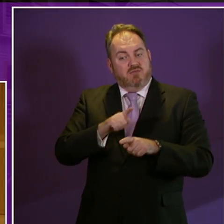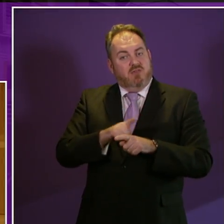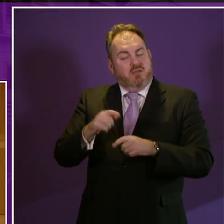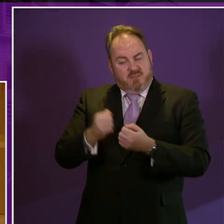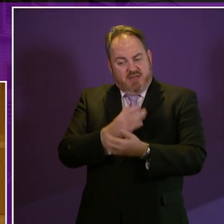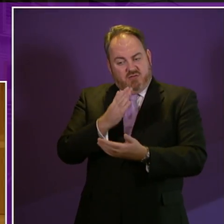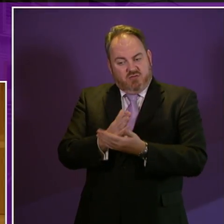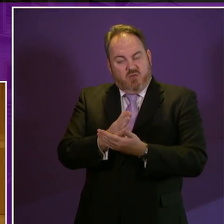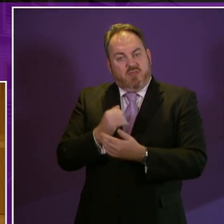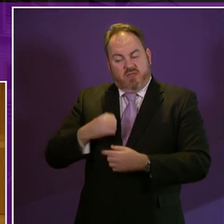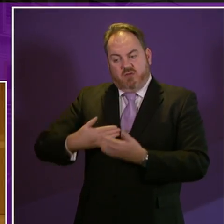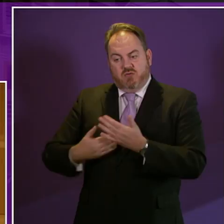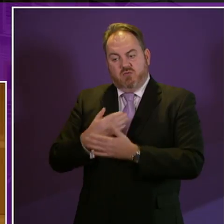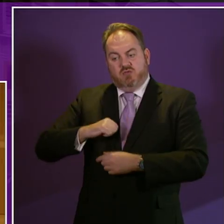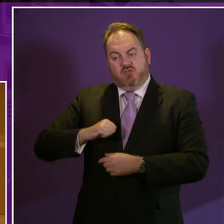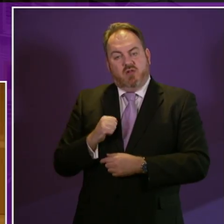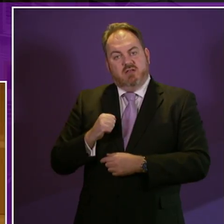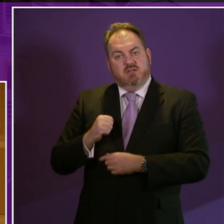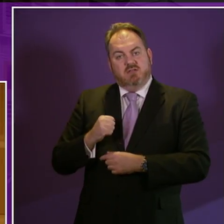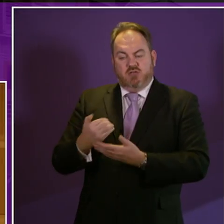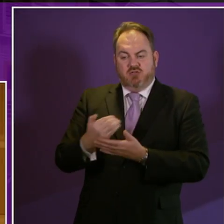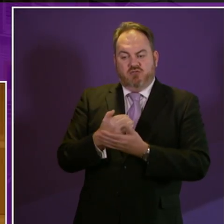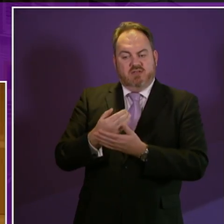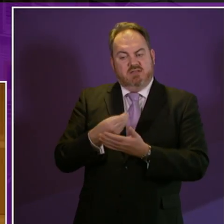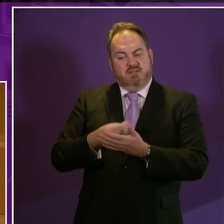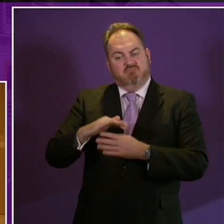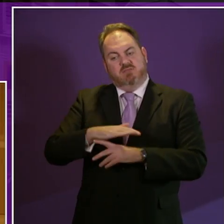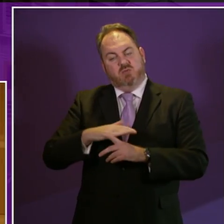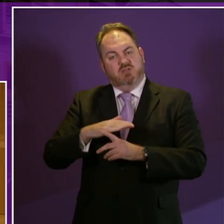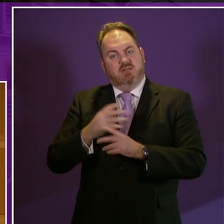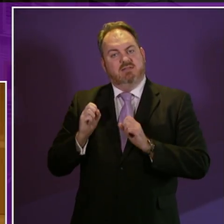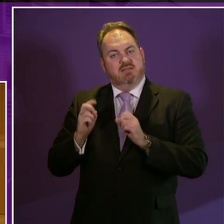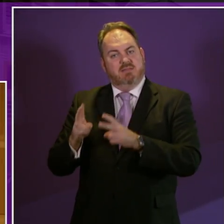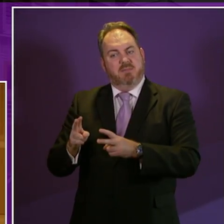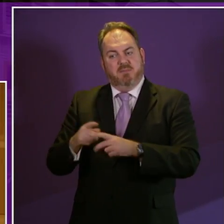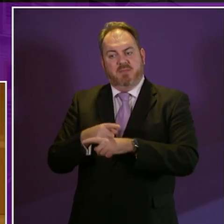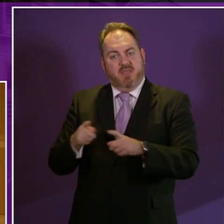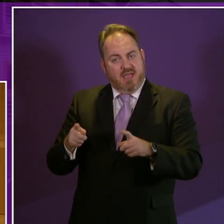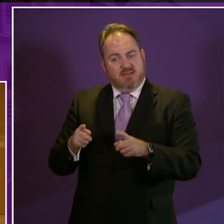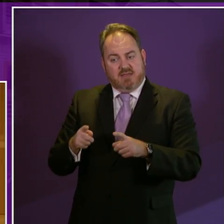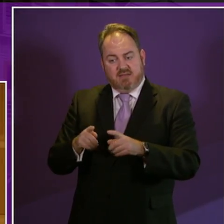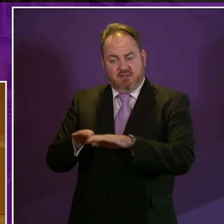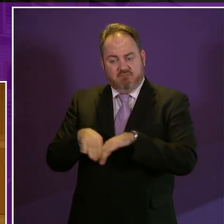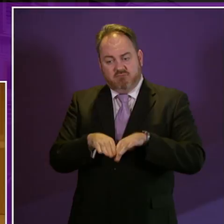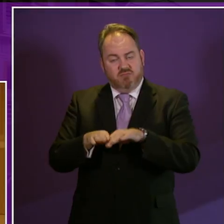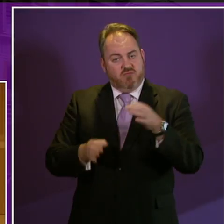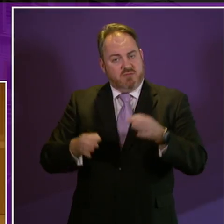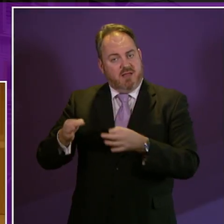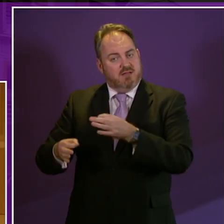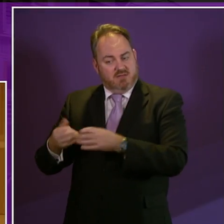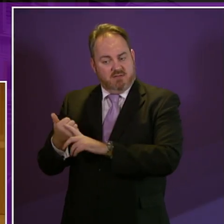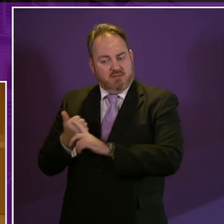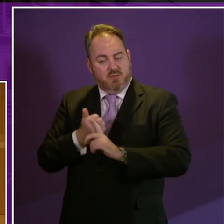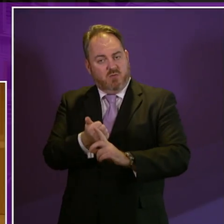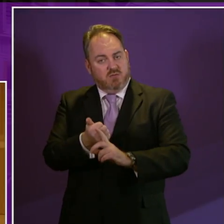social security system which is quite well quite well deservedly gathering cross-party support I also welcome